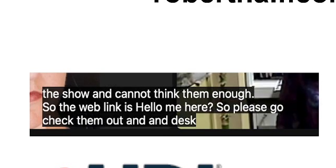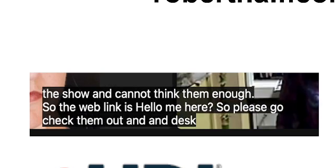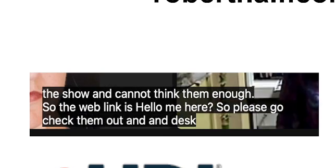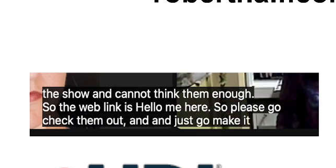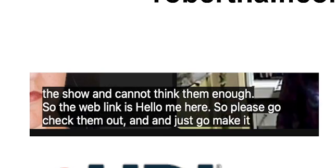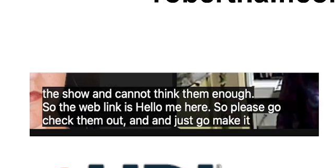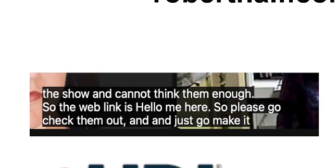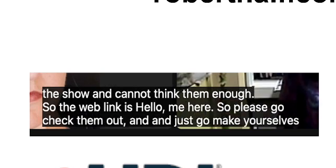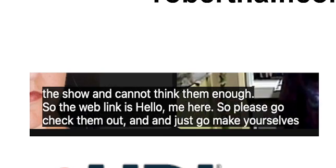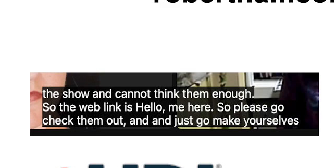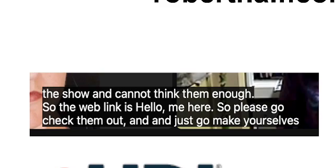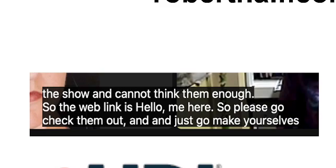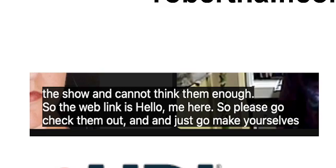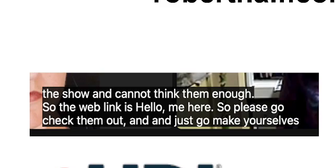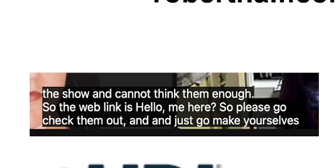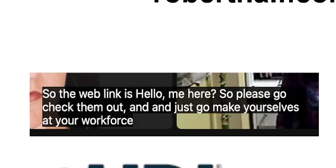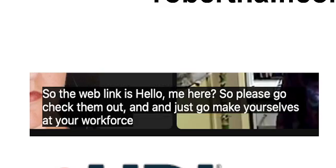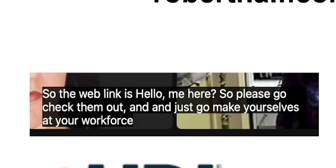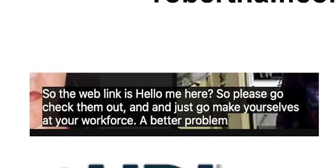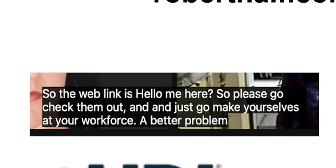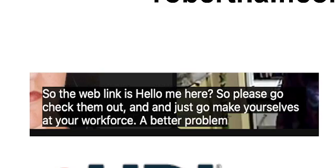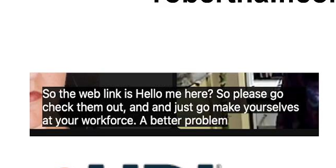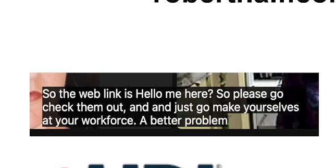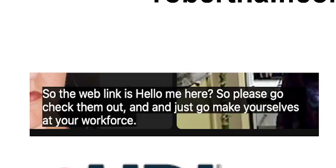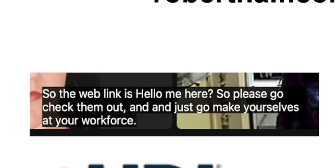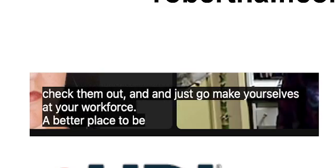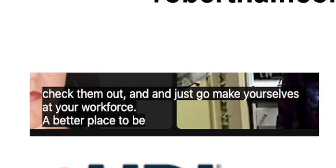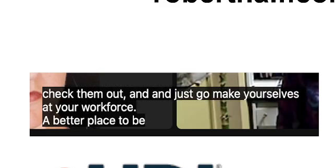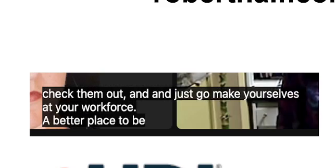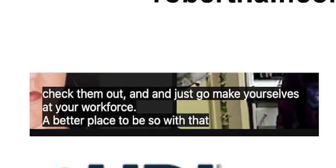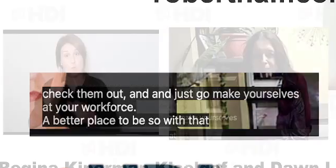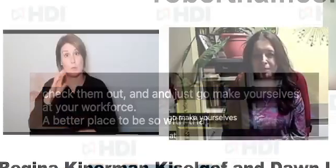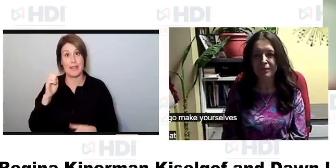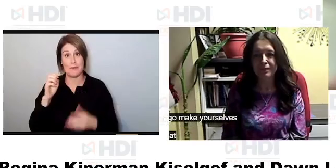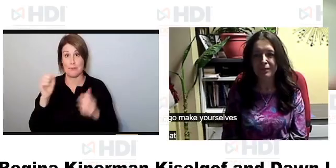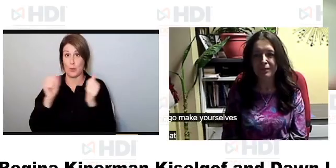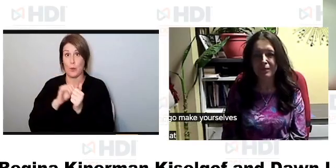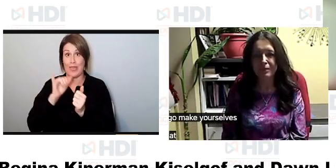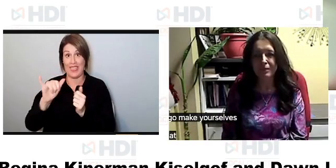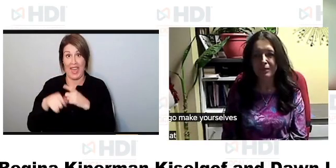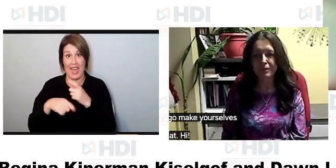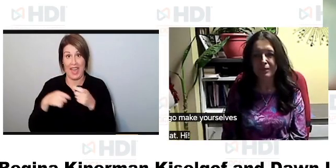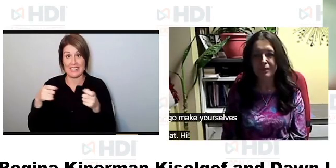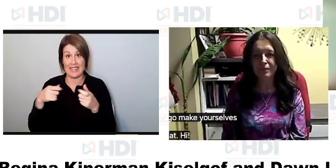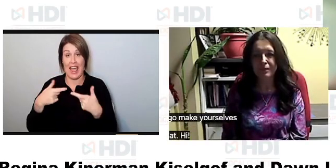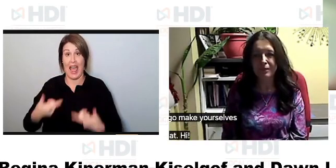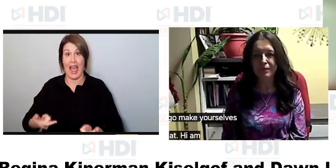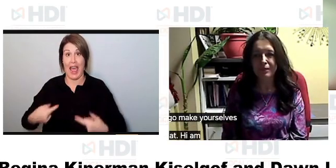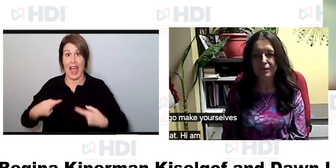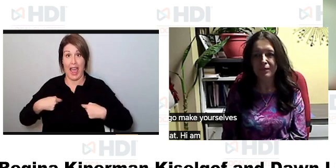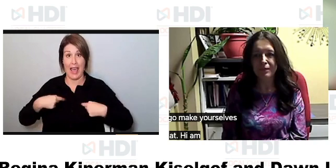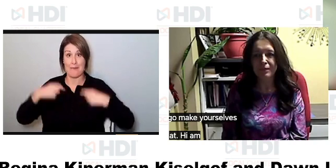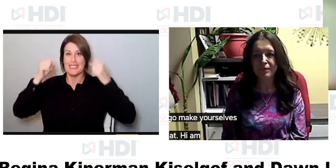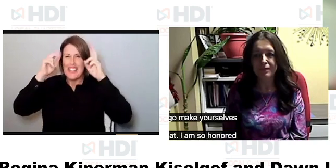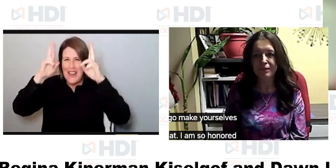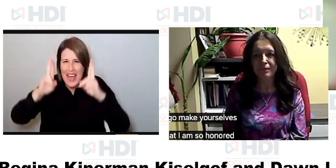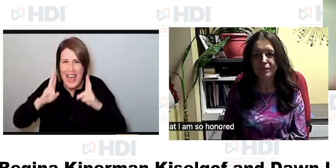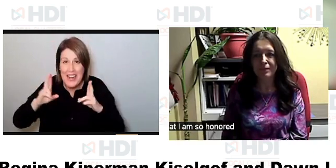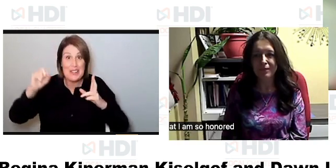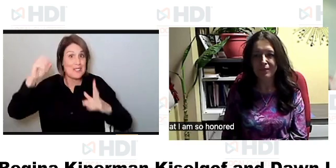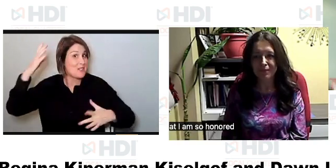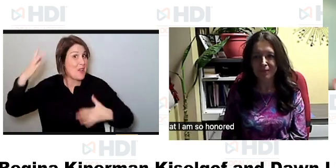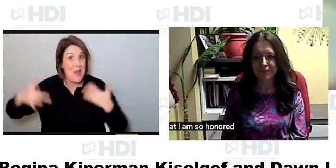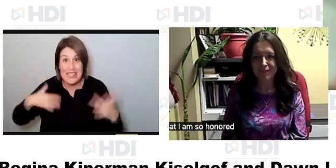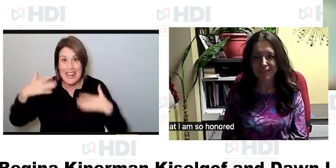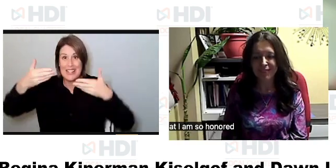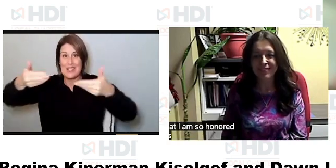yourselves your workforce a better place to be so with that I am so honored and so excited to